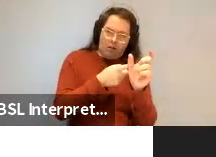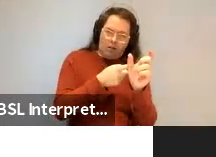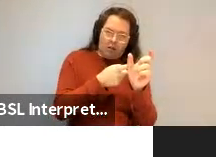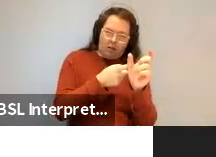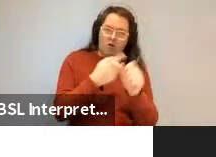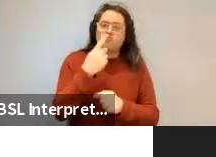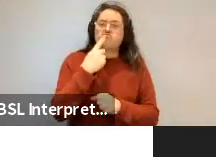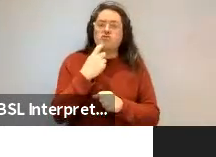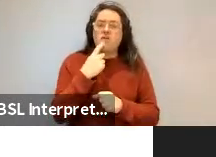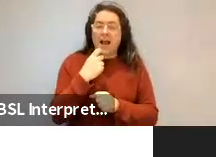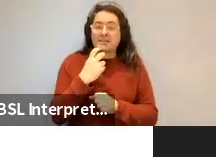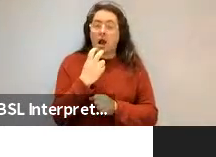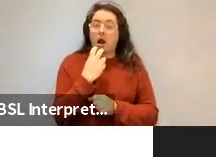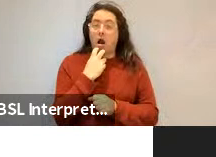aunts and uncle reversed its order.